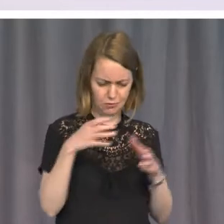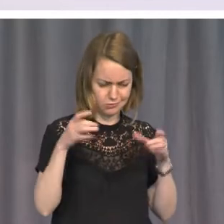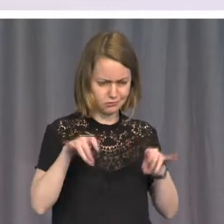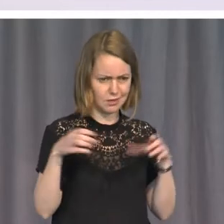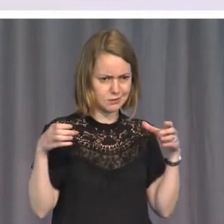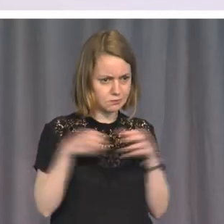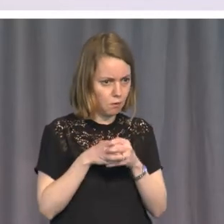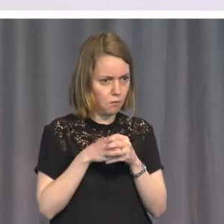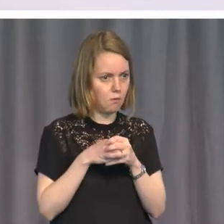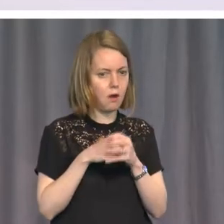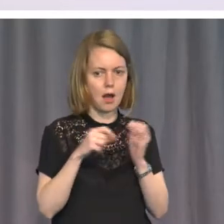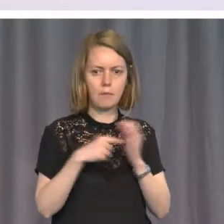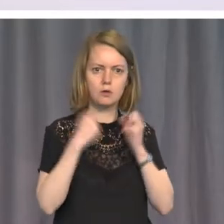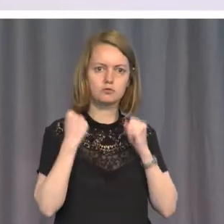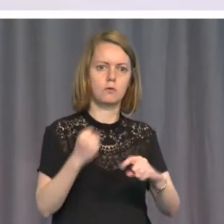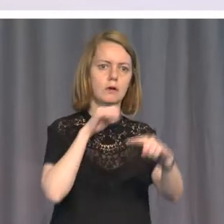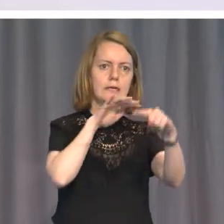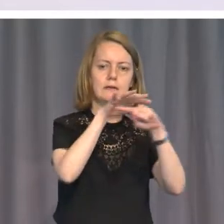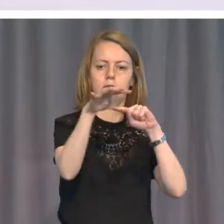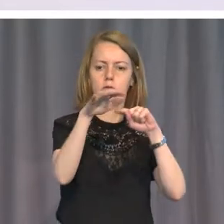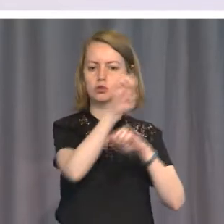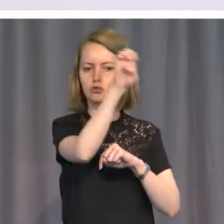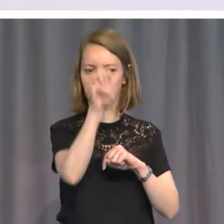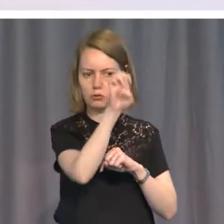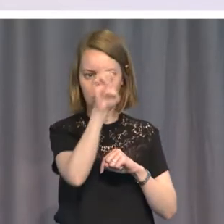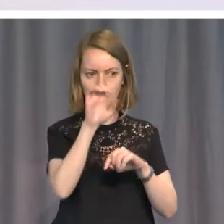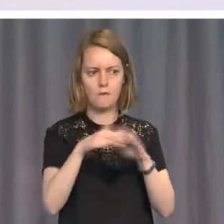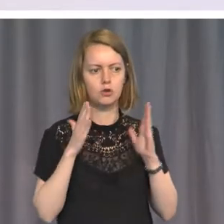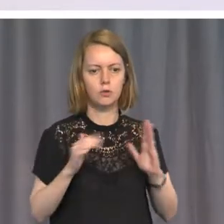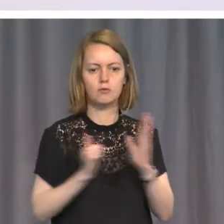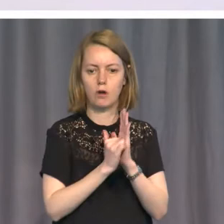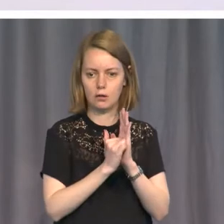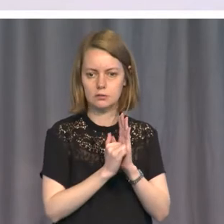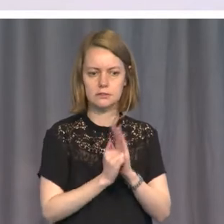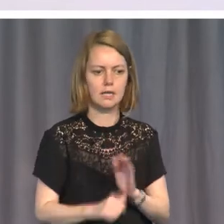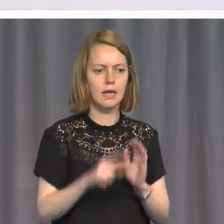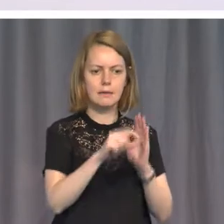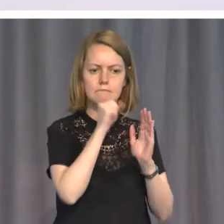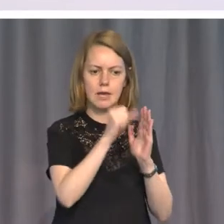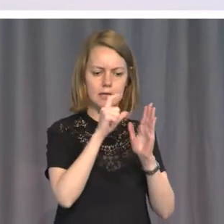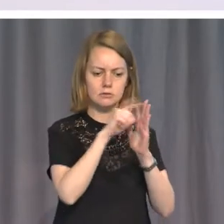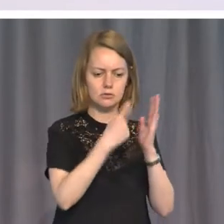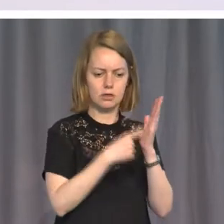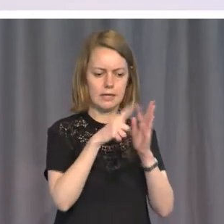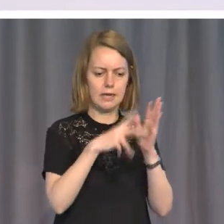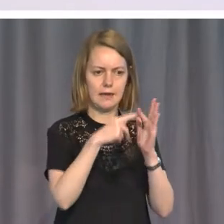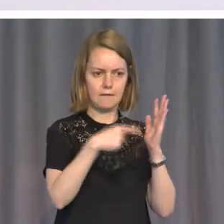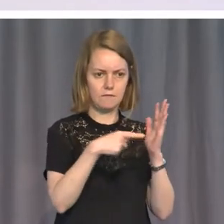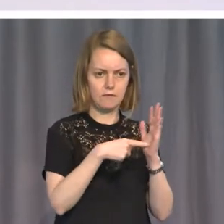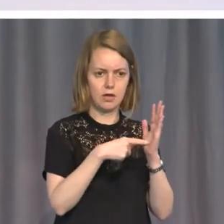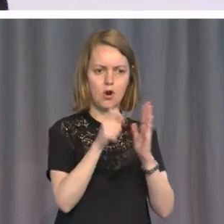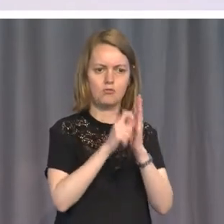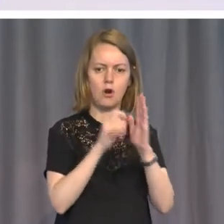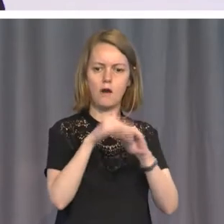to understand and articulate human rights. Evatt was also the architect of the Genocide Convention, which,